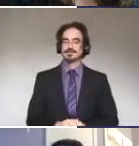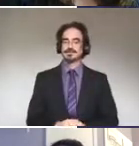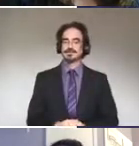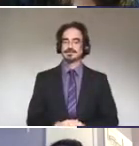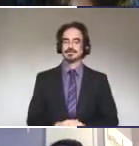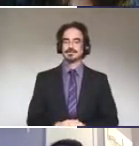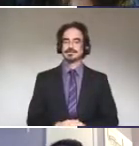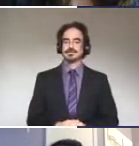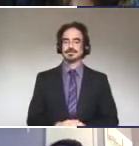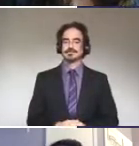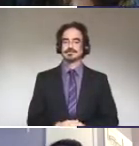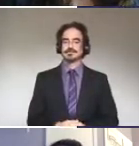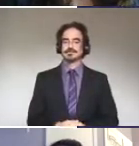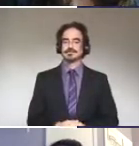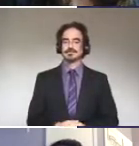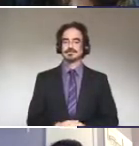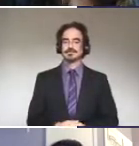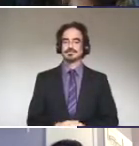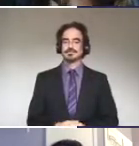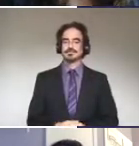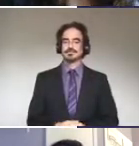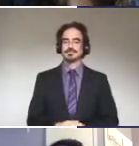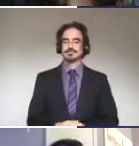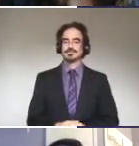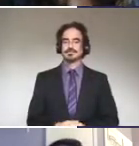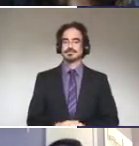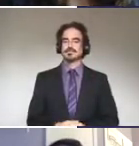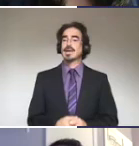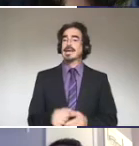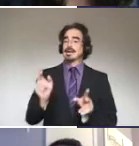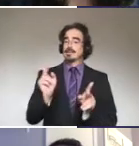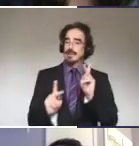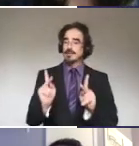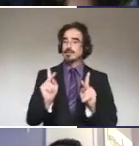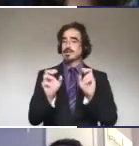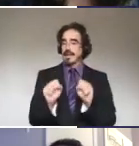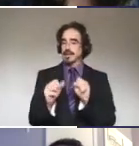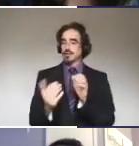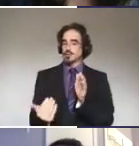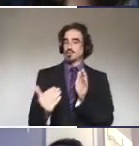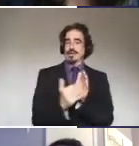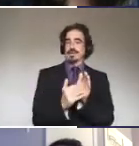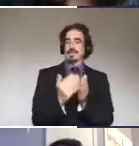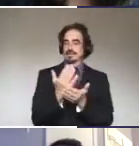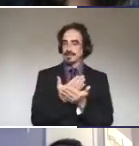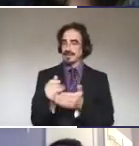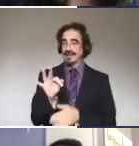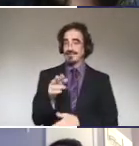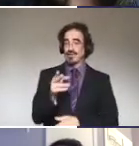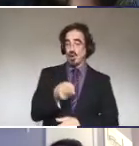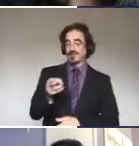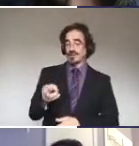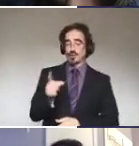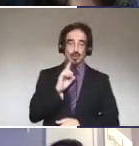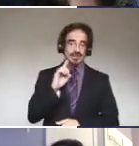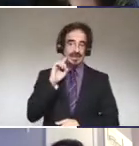The people will repeat back. You can repeat something if a hard of hearing person or deaf person